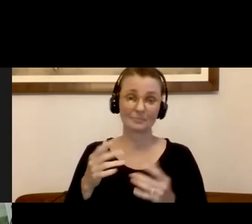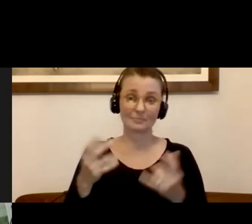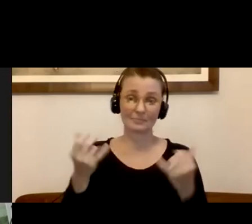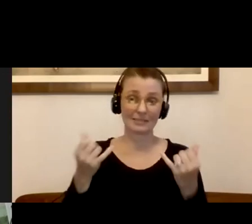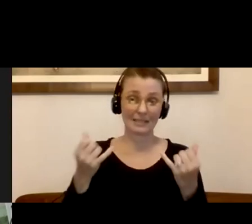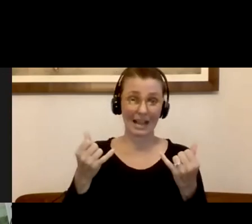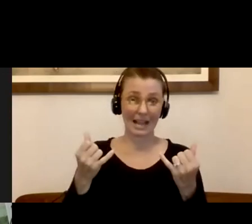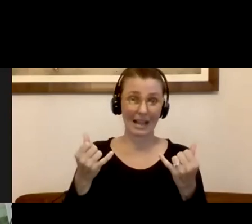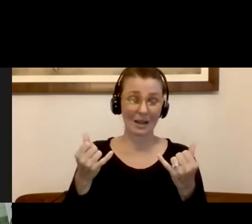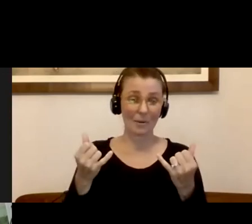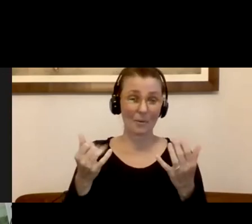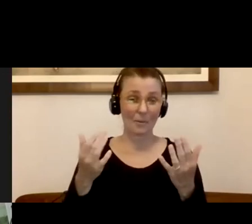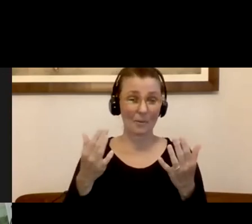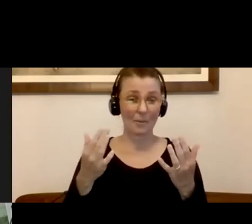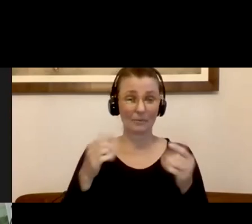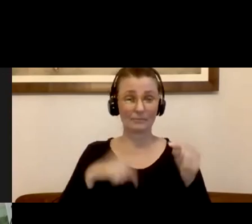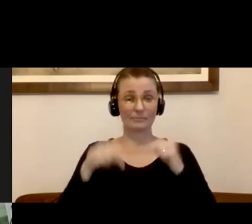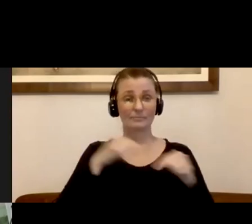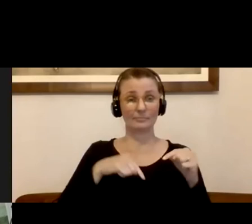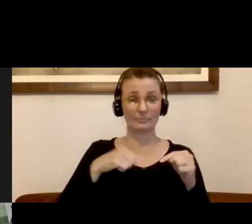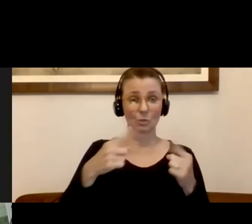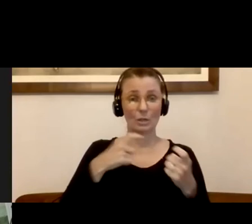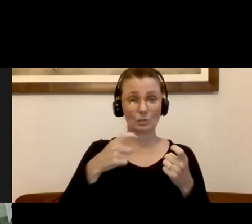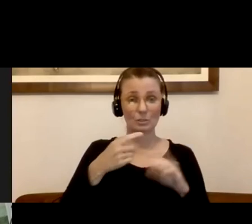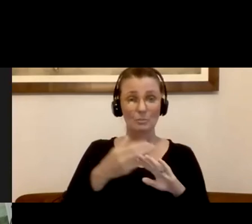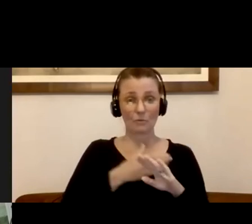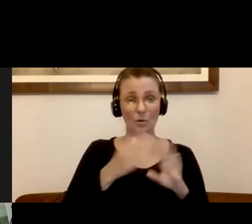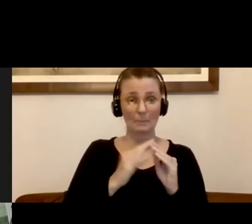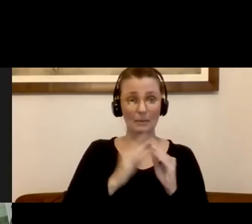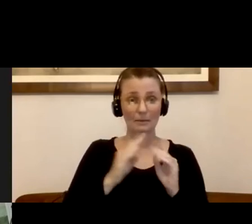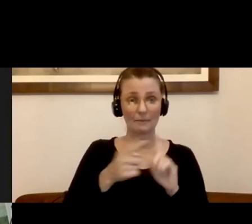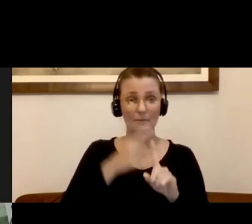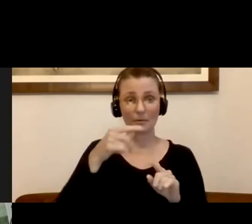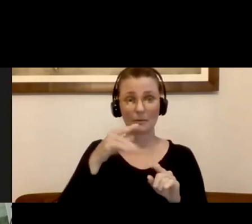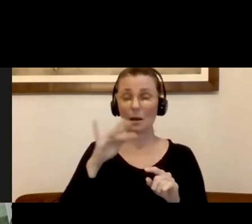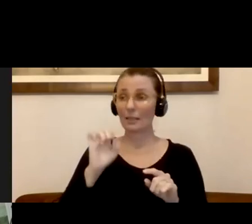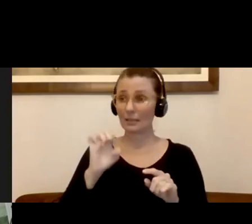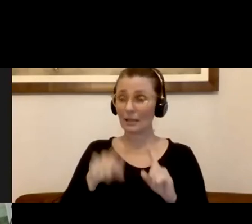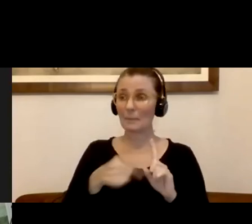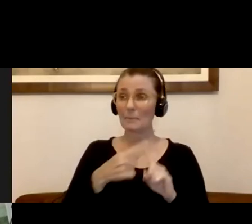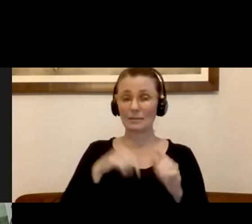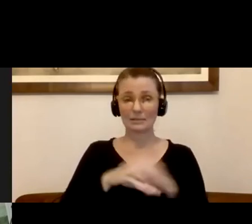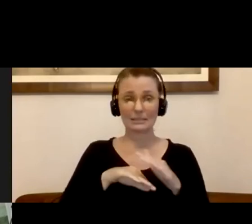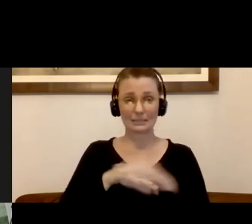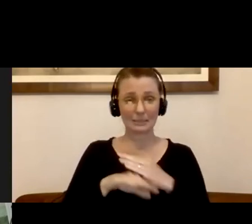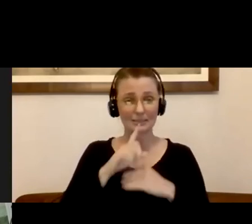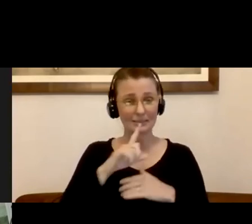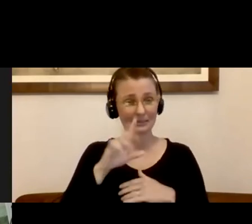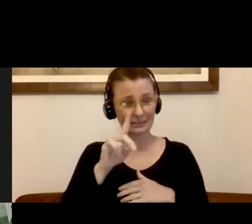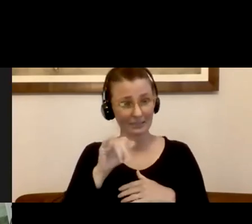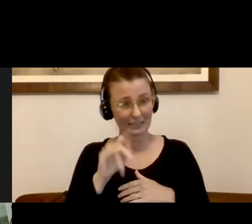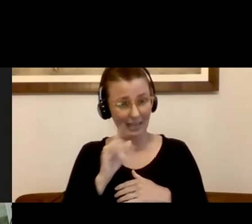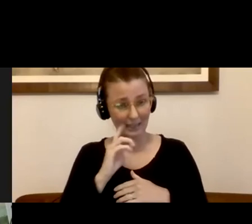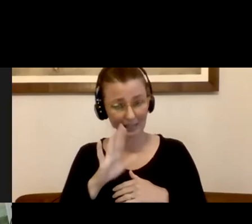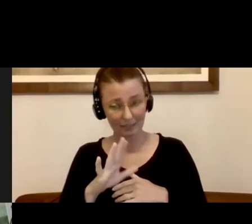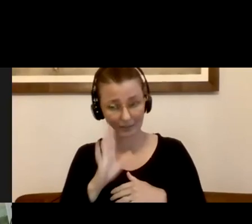to the questions that were submitted before the meeting. This is from Pauline regarding accessibility. Cindy, I think I'm going to have you take a shot at